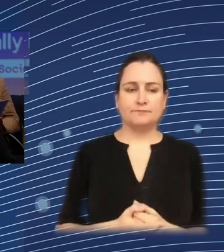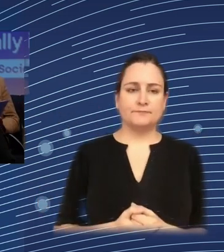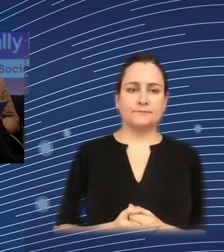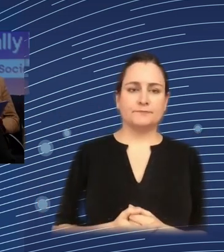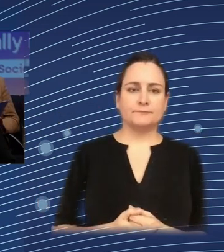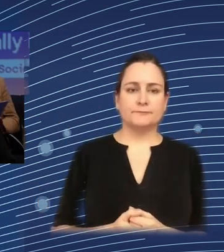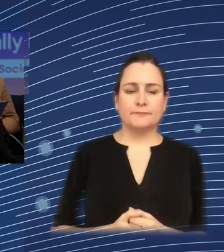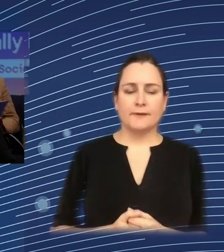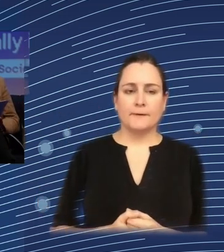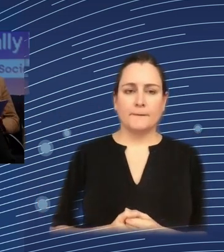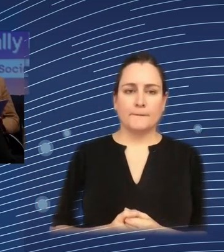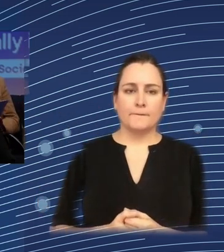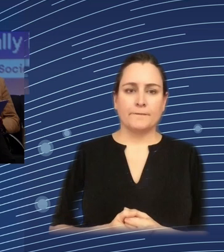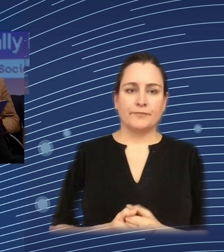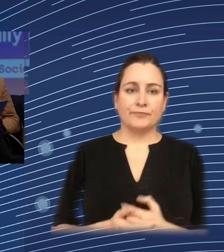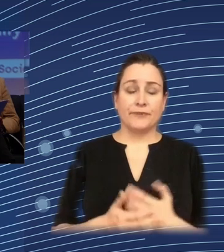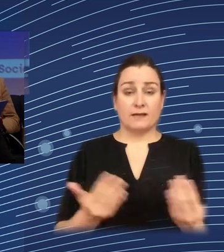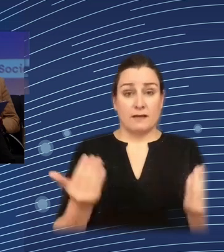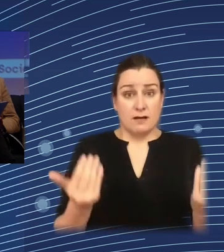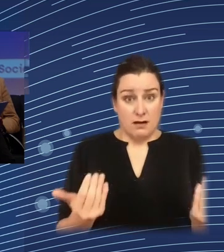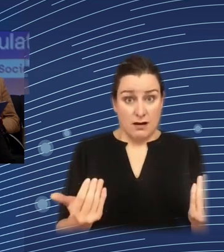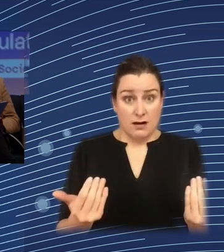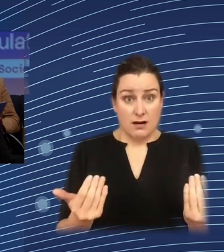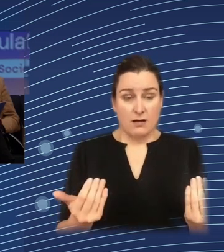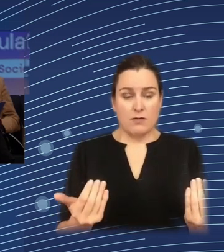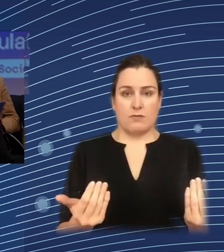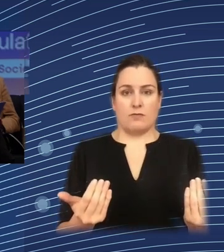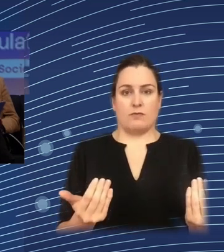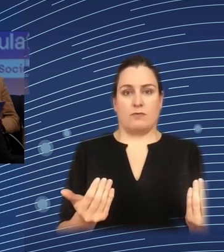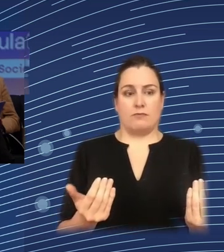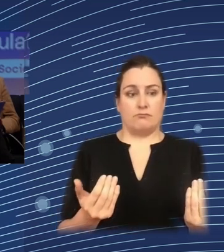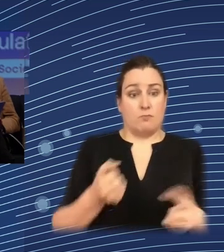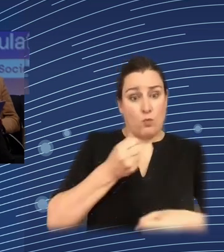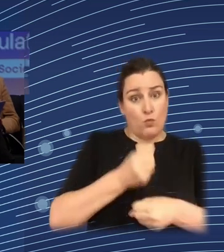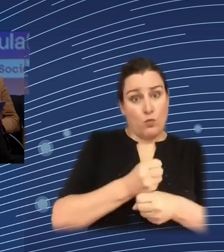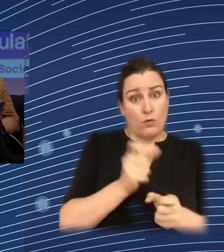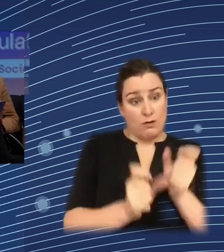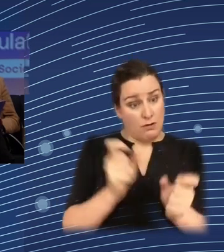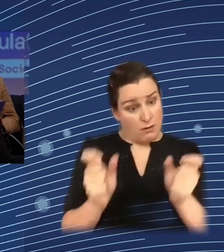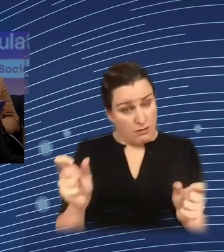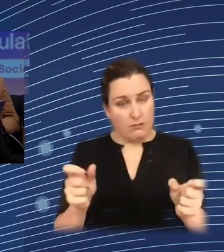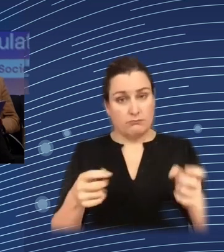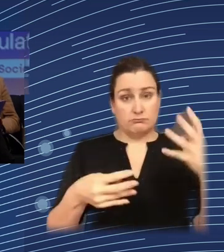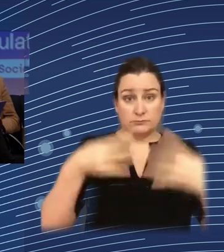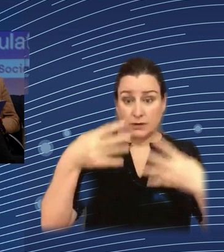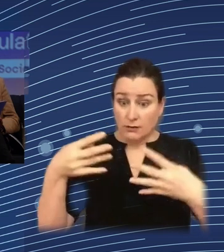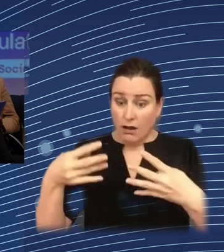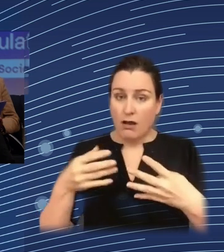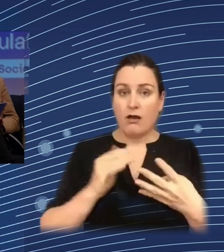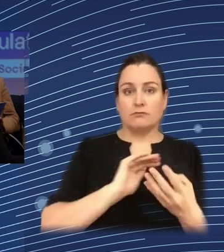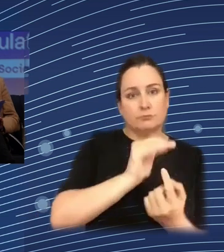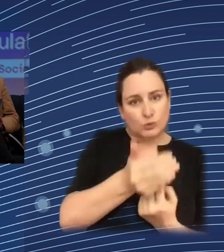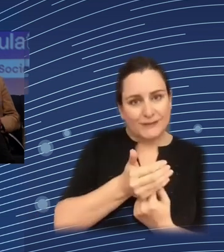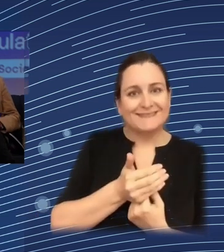that the current regulations on employee data protection are in a great need of interpretation